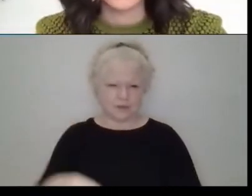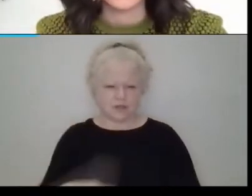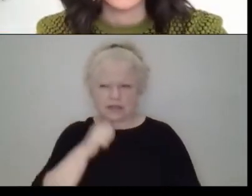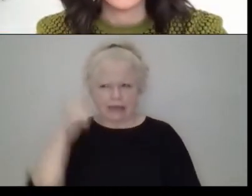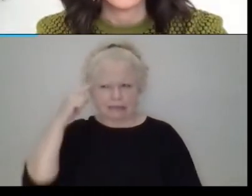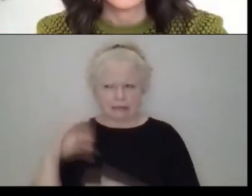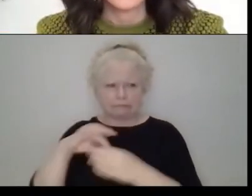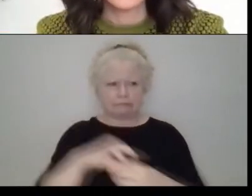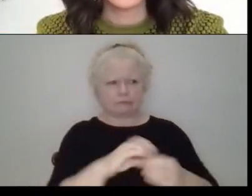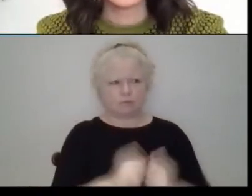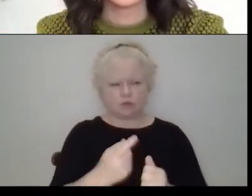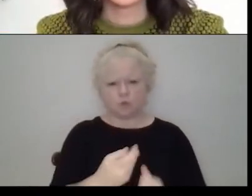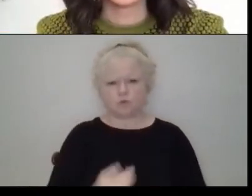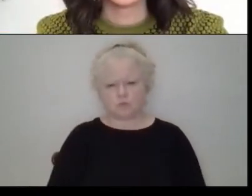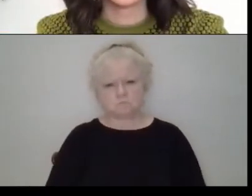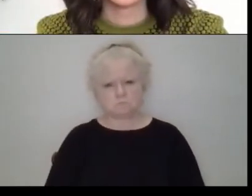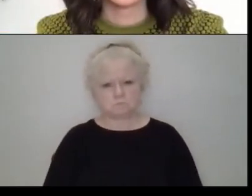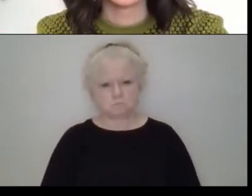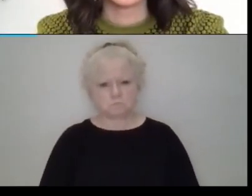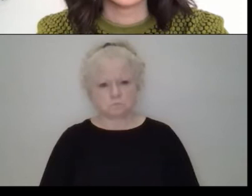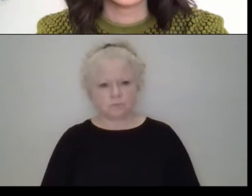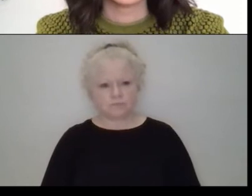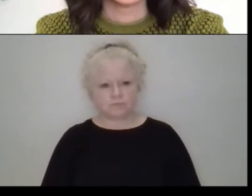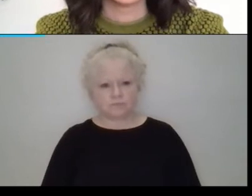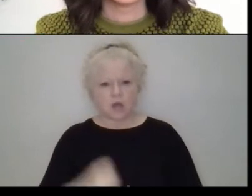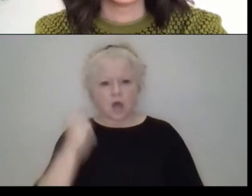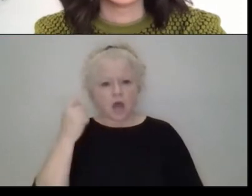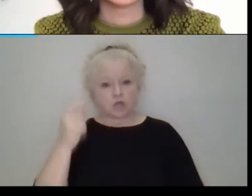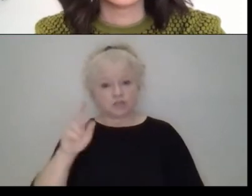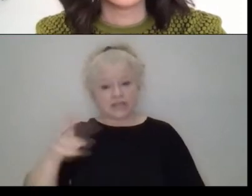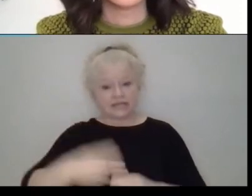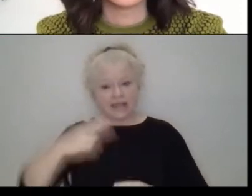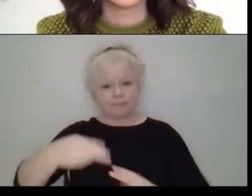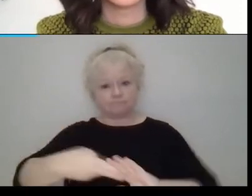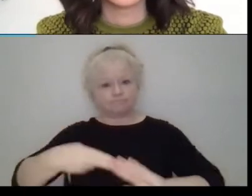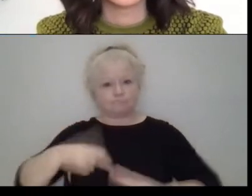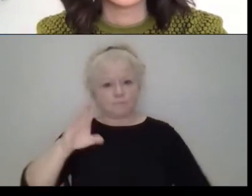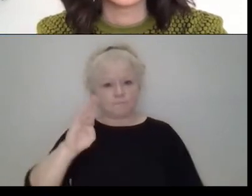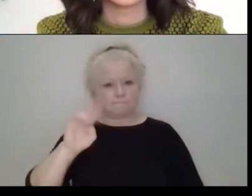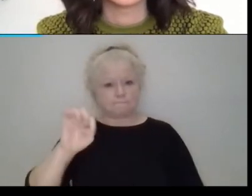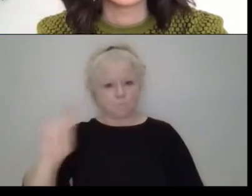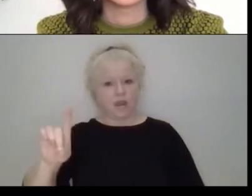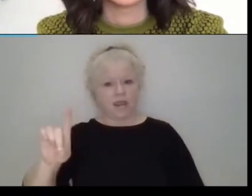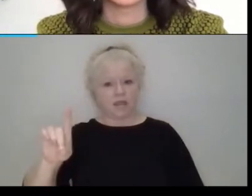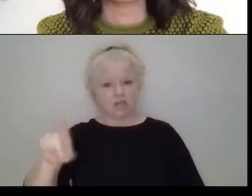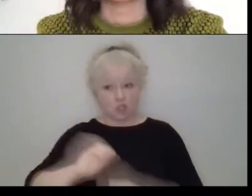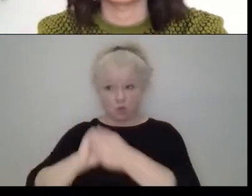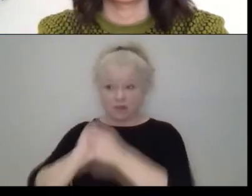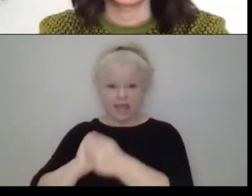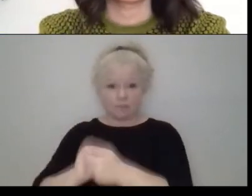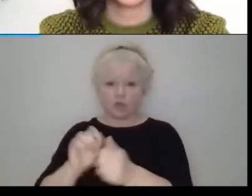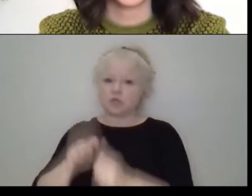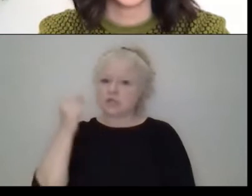the two. And I love that you said that, you know, understanding a brand is, you know, when you want to collaborate, you have to understand the brand